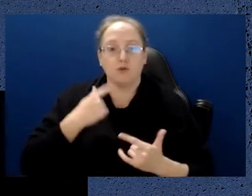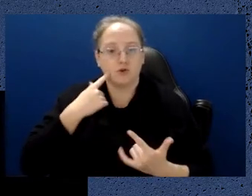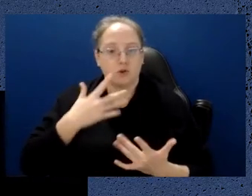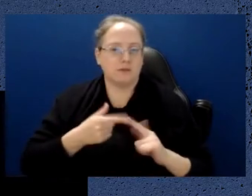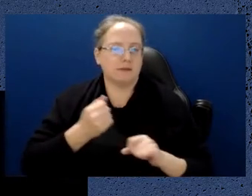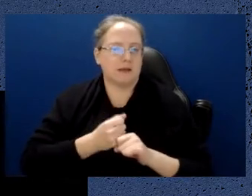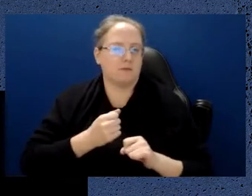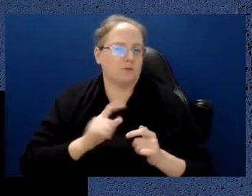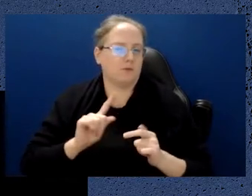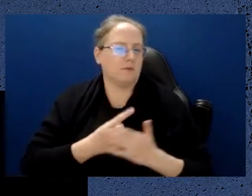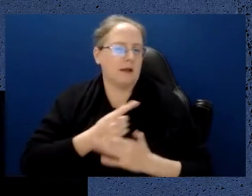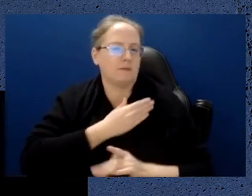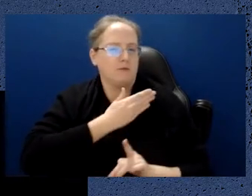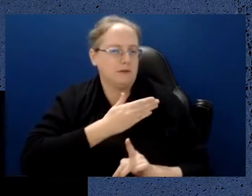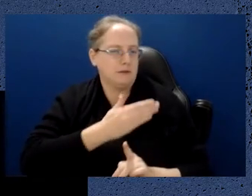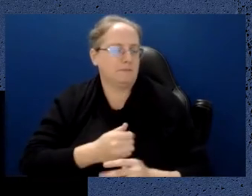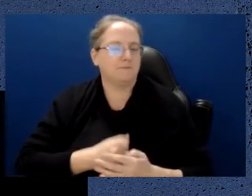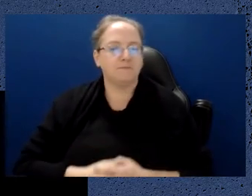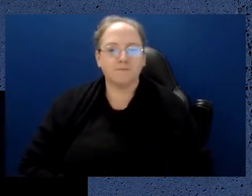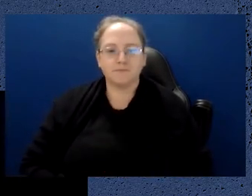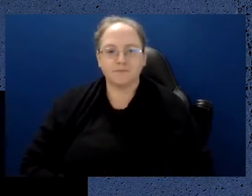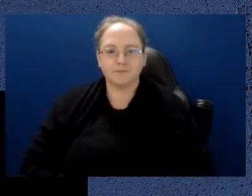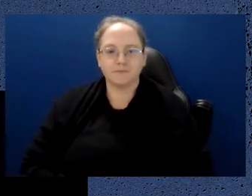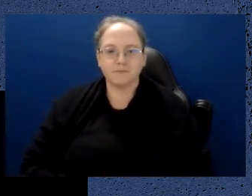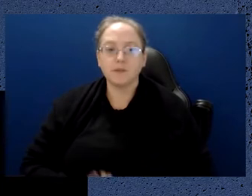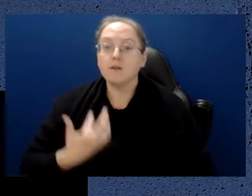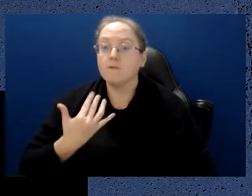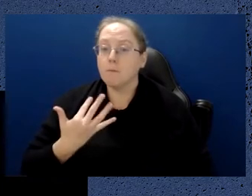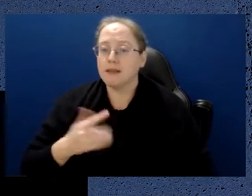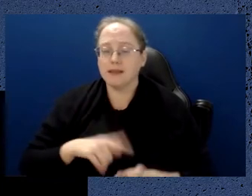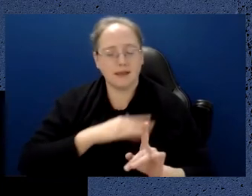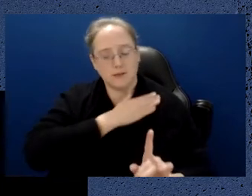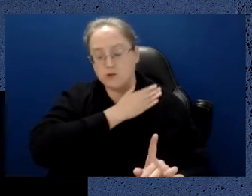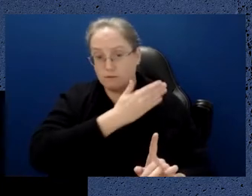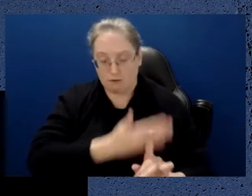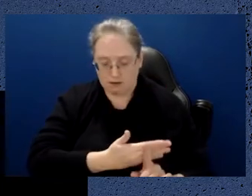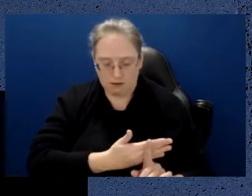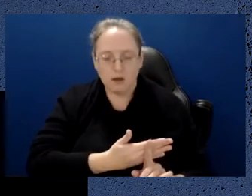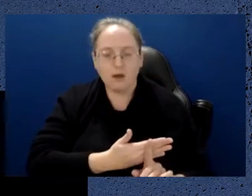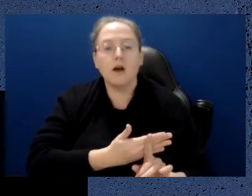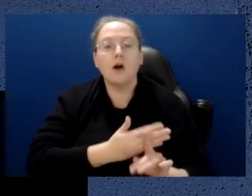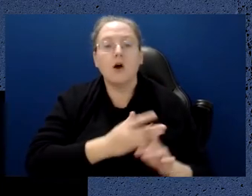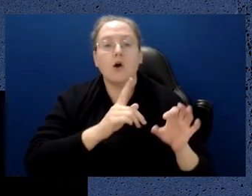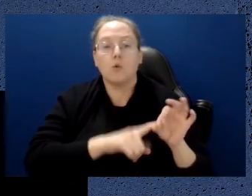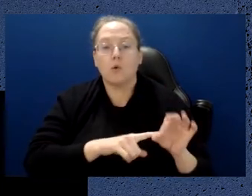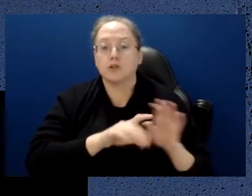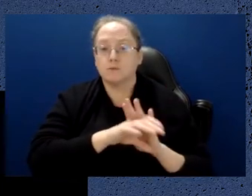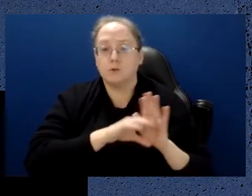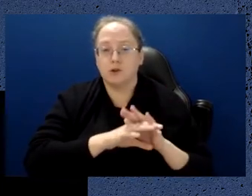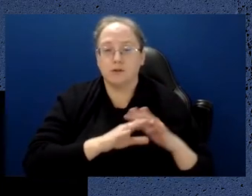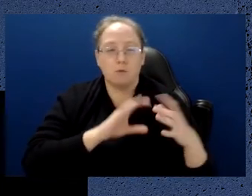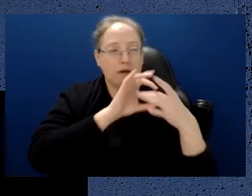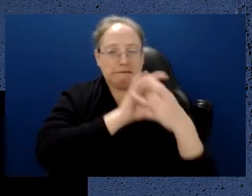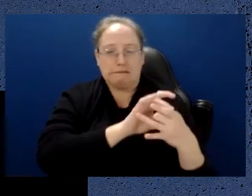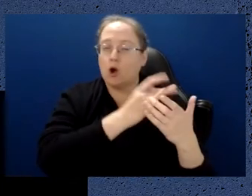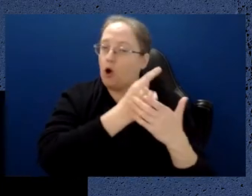So for decades, quantum computers are basically confined to high level research labs around the world, and they're just starting to emerge